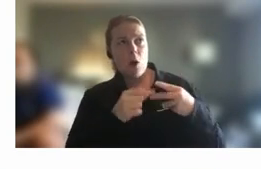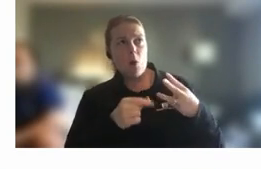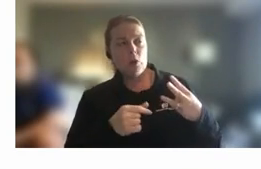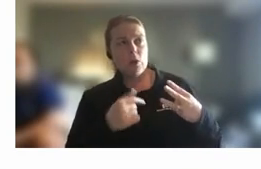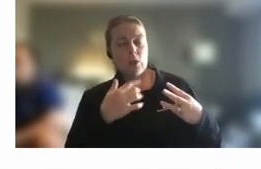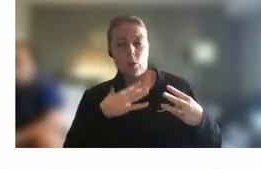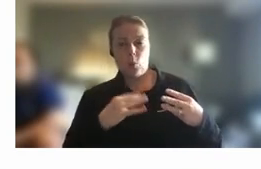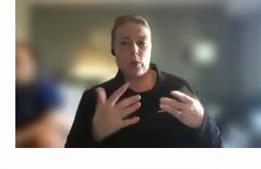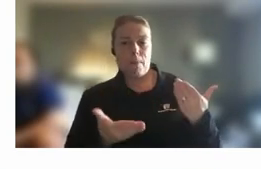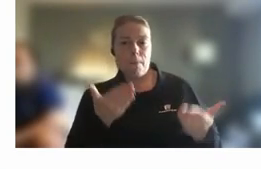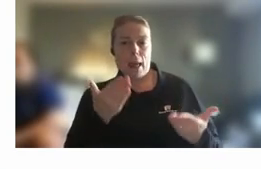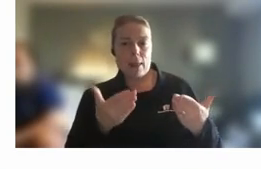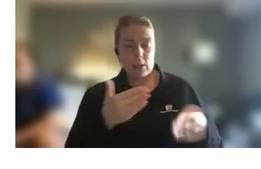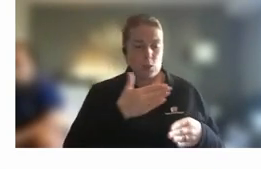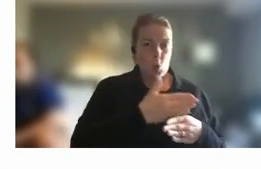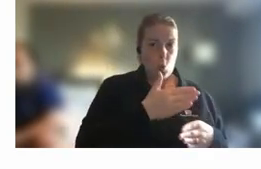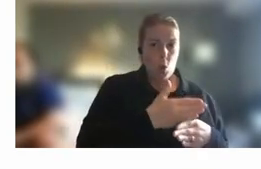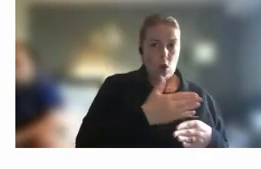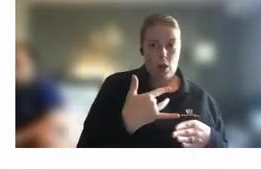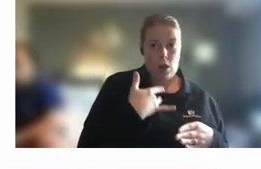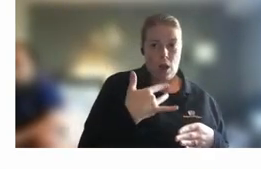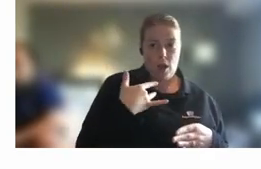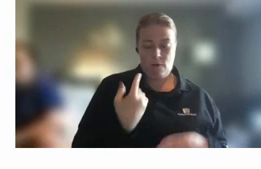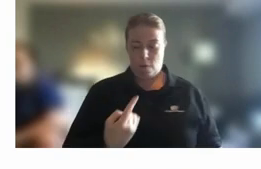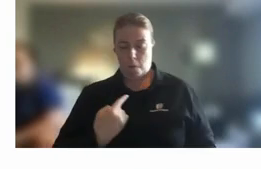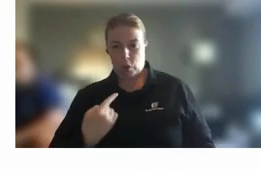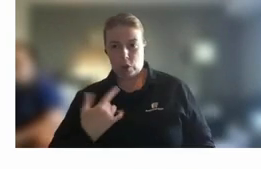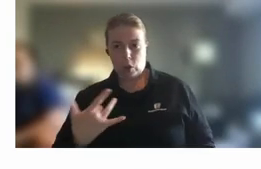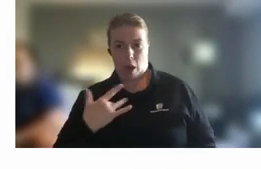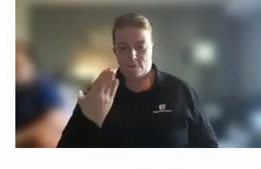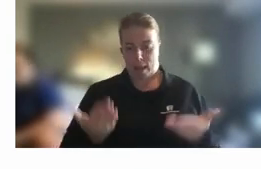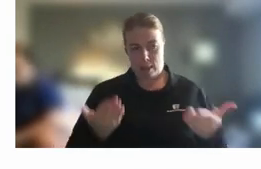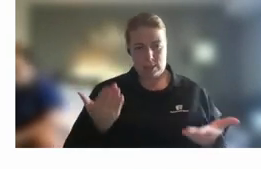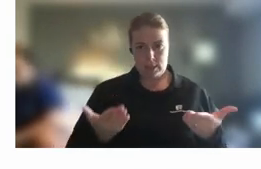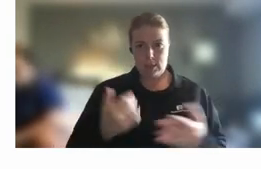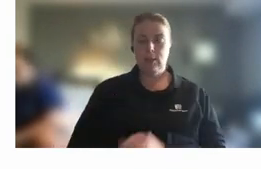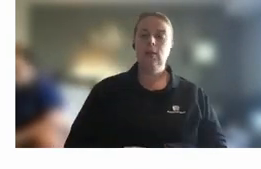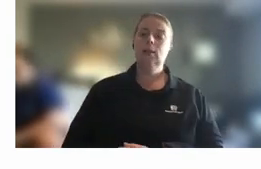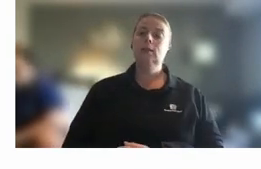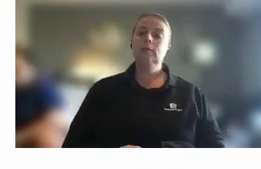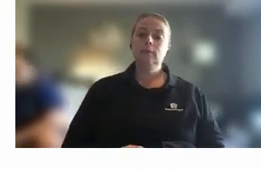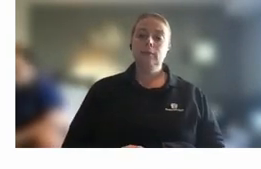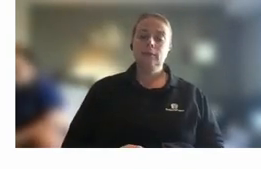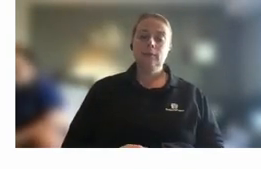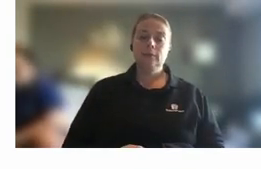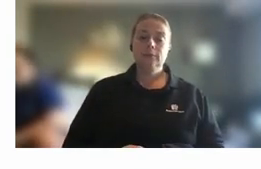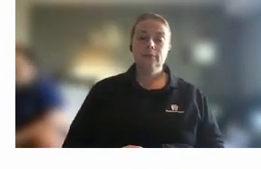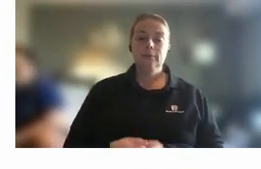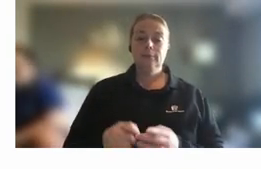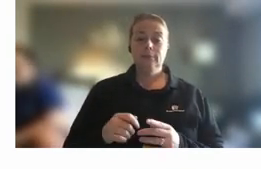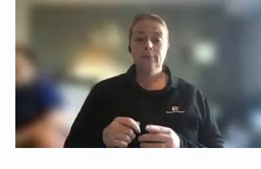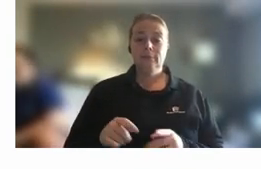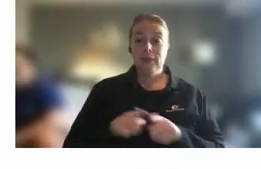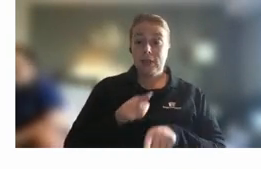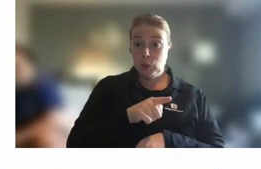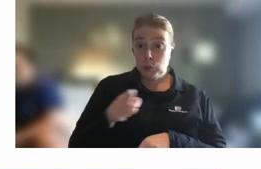between their work life and their personal life um and you know as you've shared by